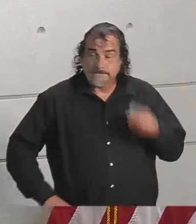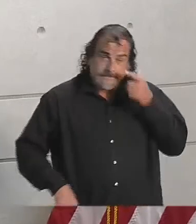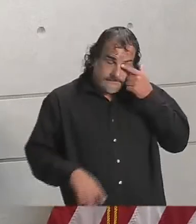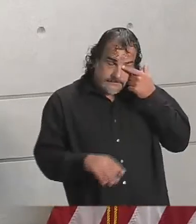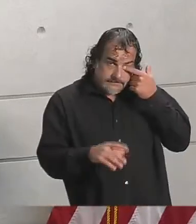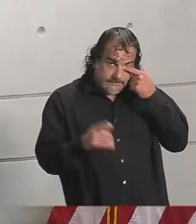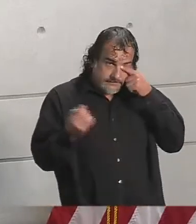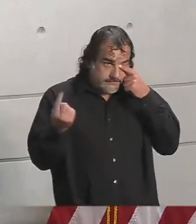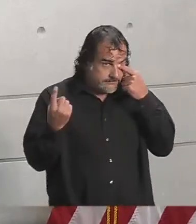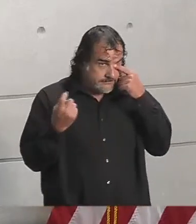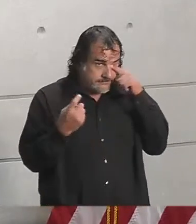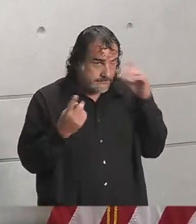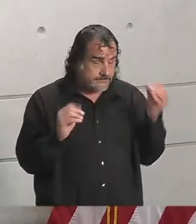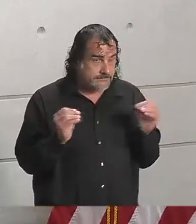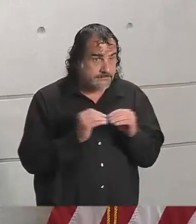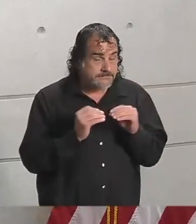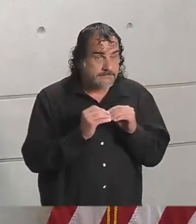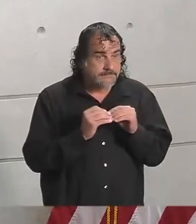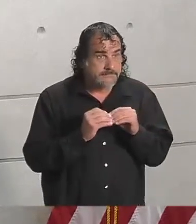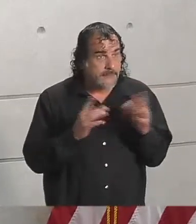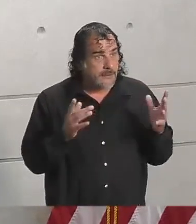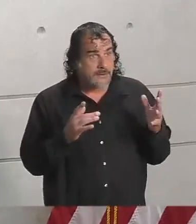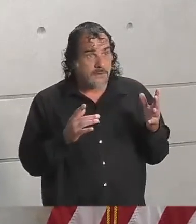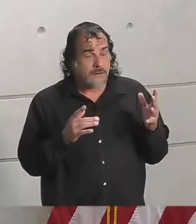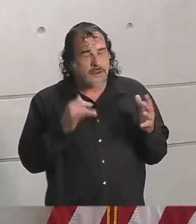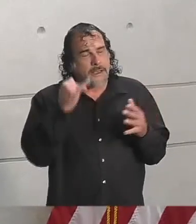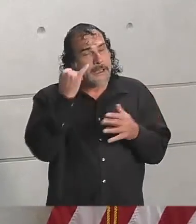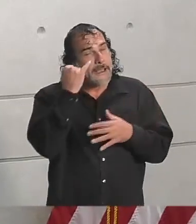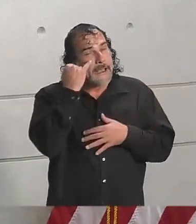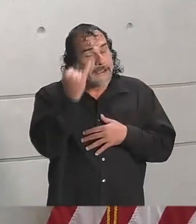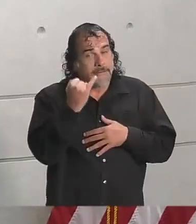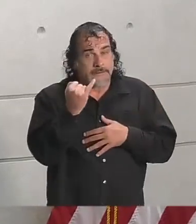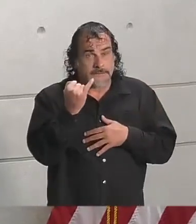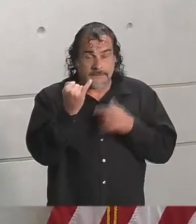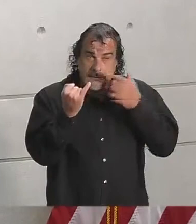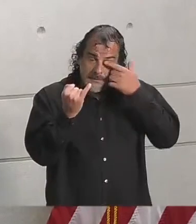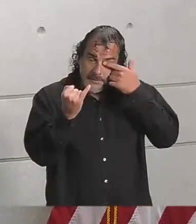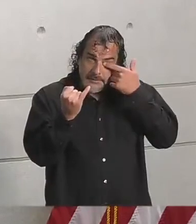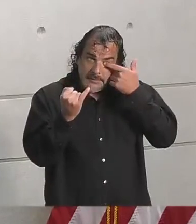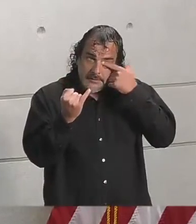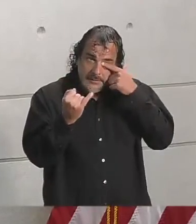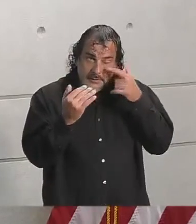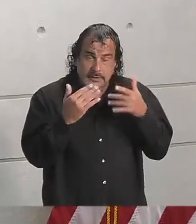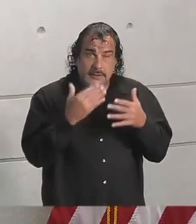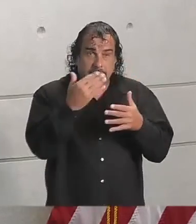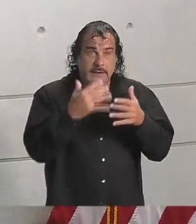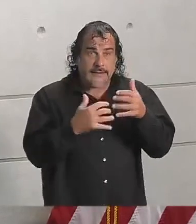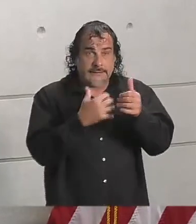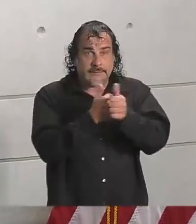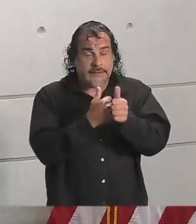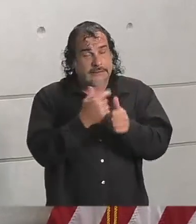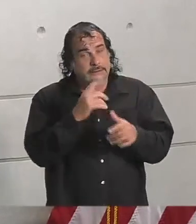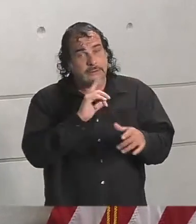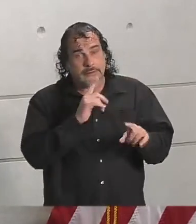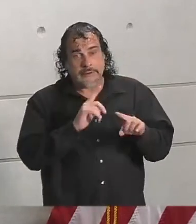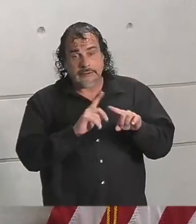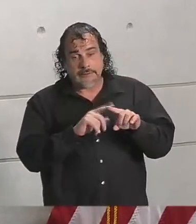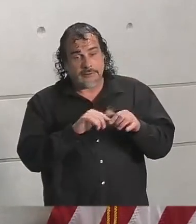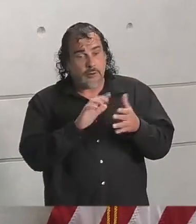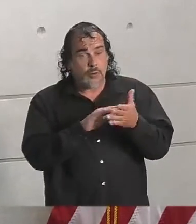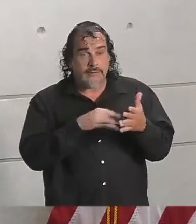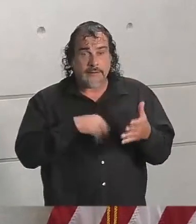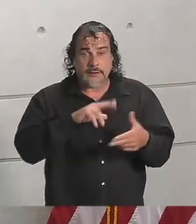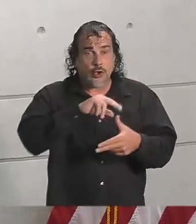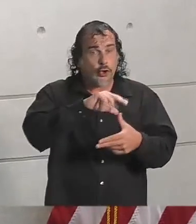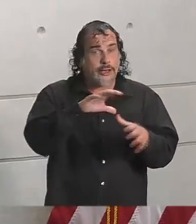Any other questions? Just to give you an idea on the next update, it all depends on what the storm does.